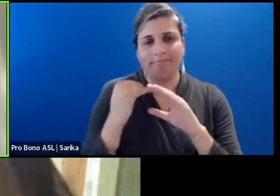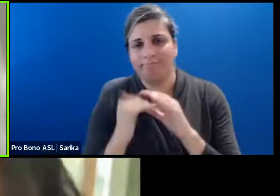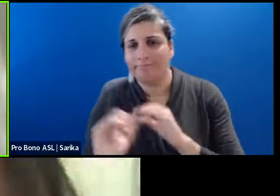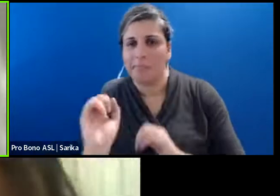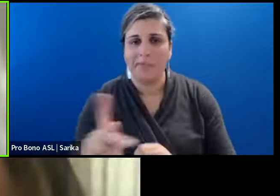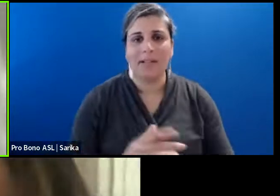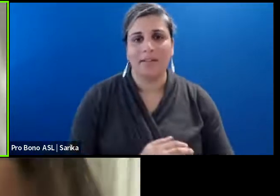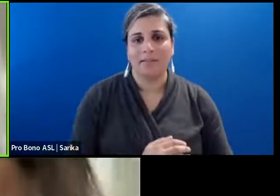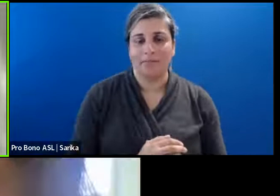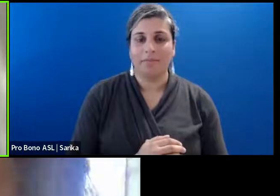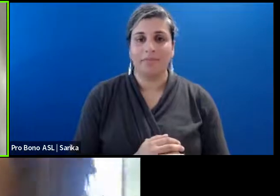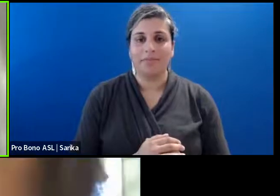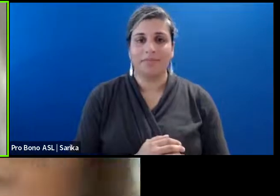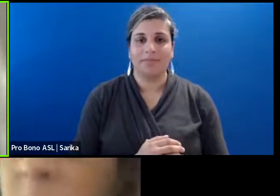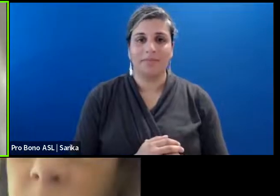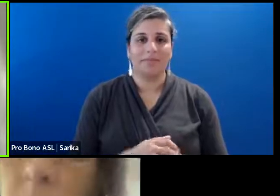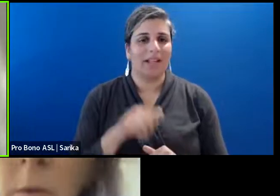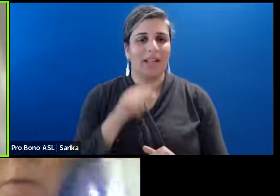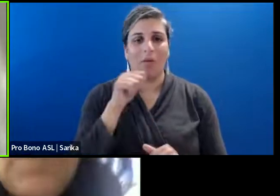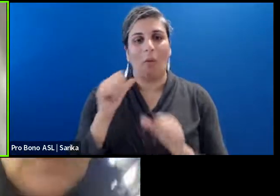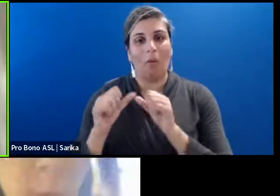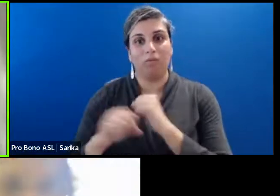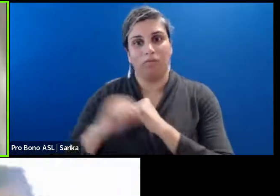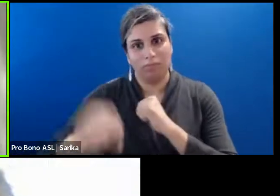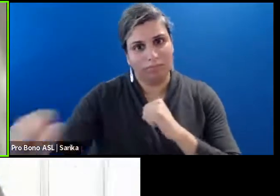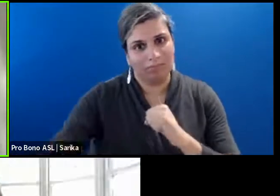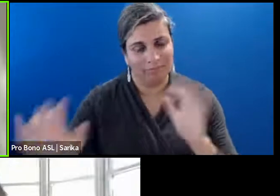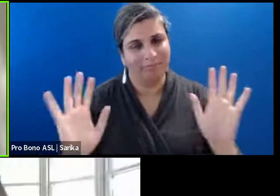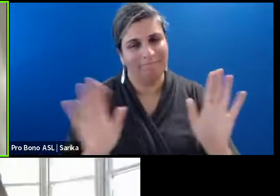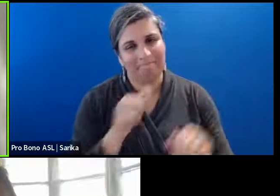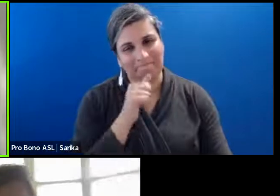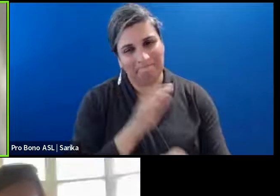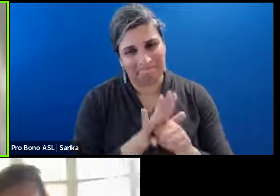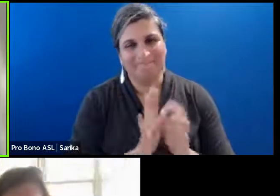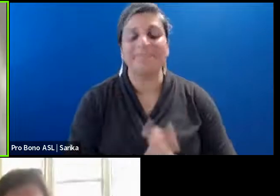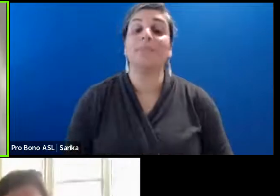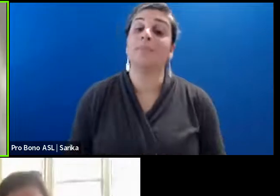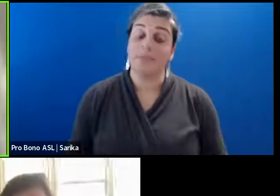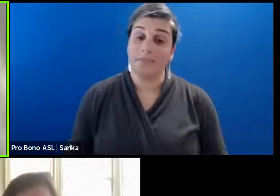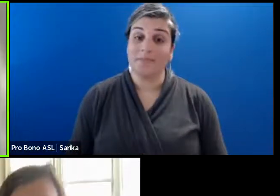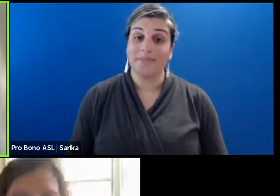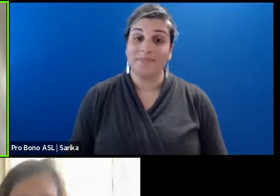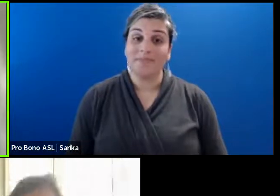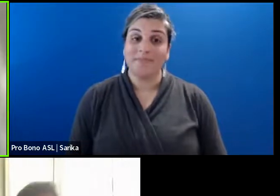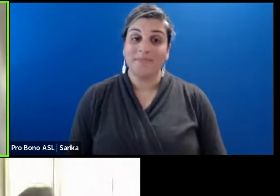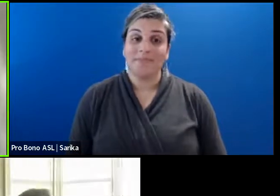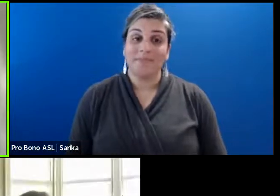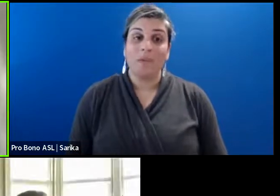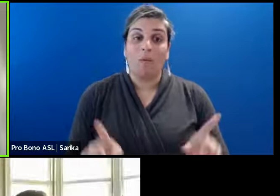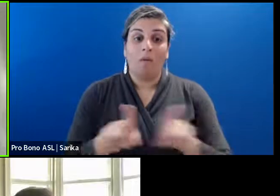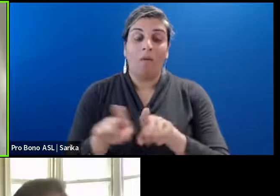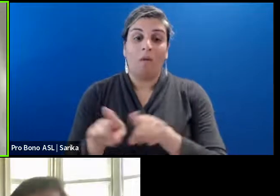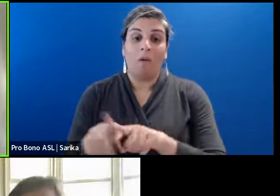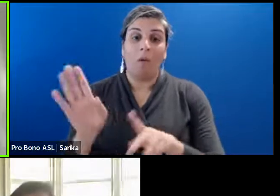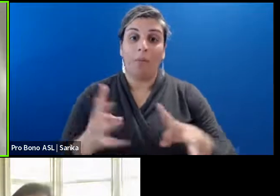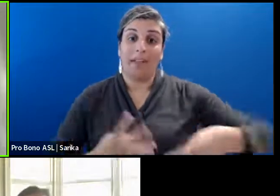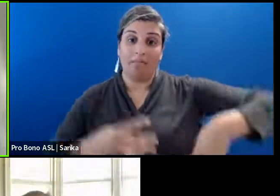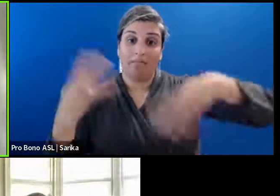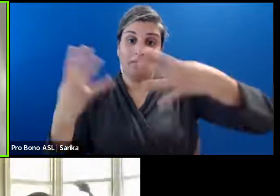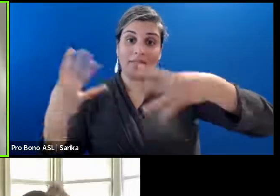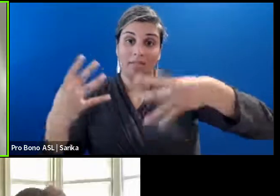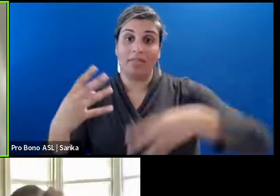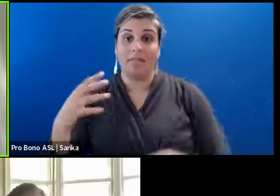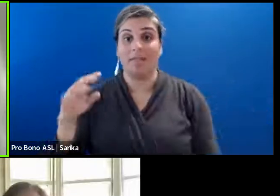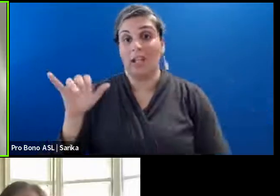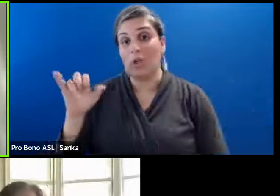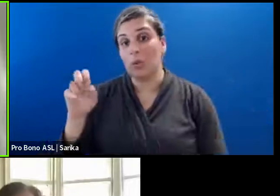take we won't take too much time promise. So I wanted to let you know also we'll be streaming this live today on